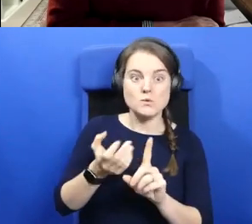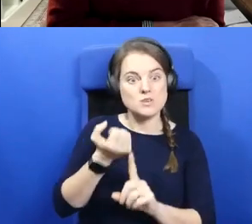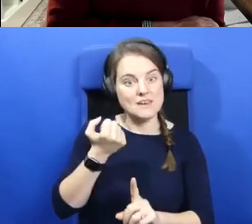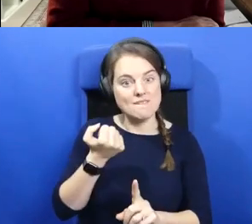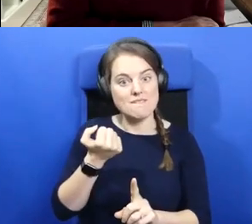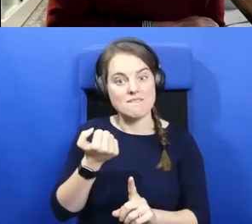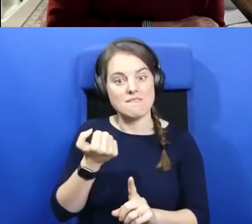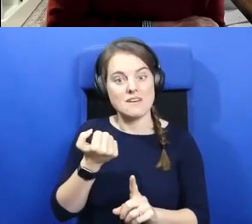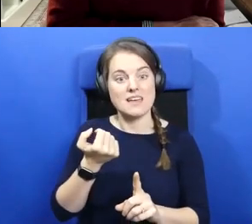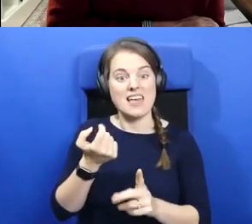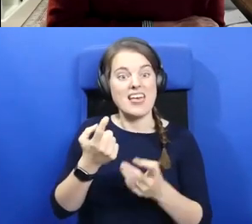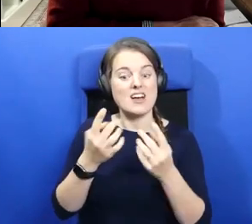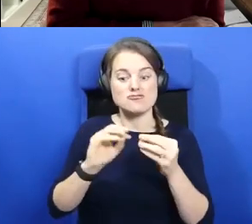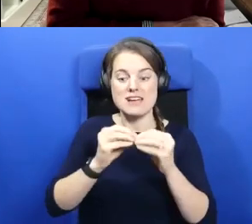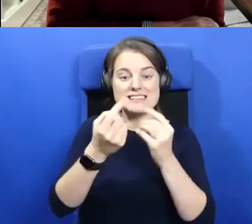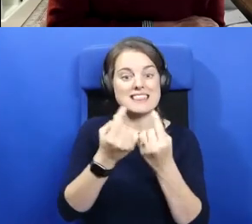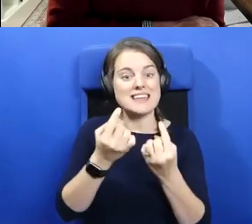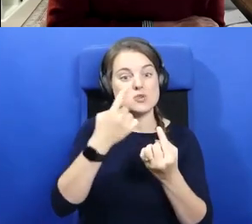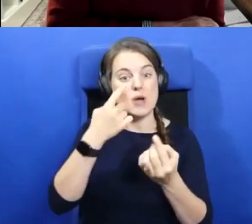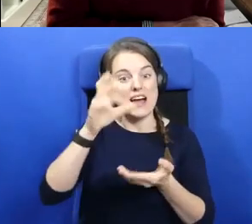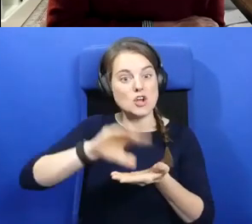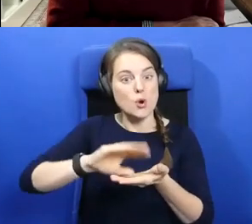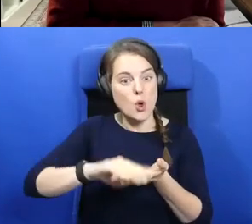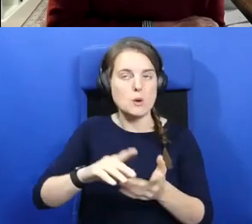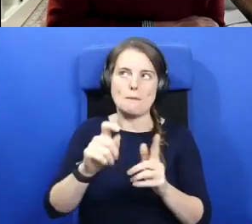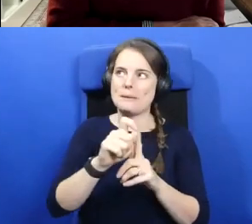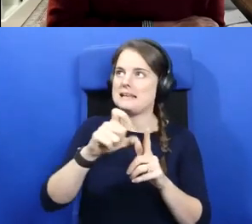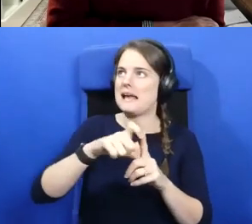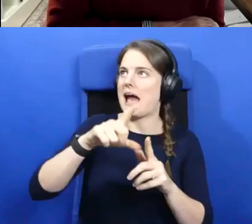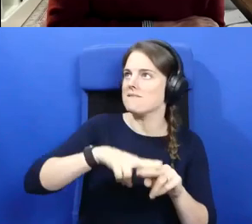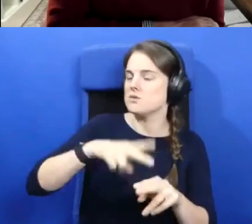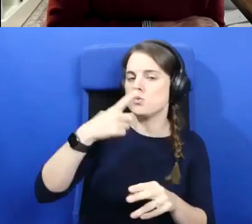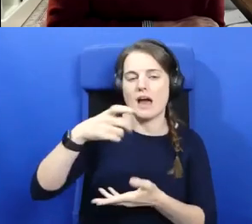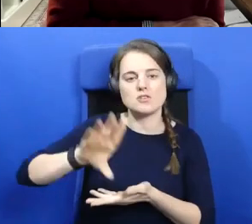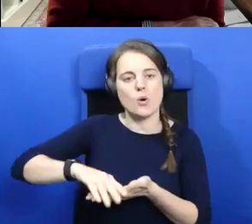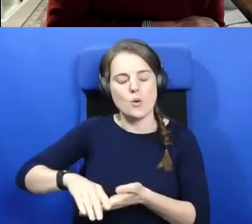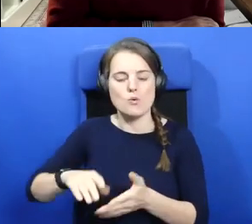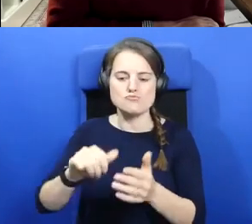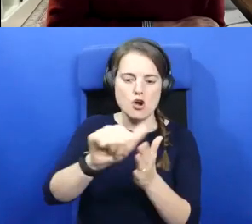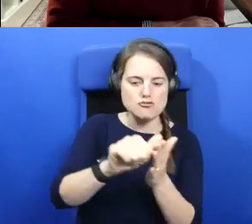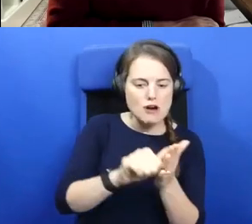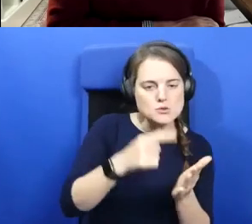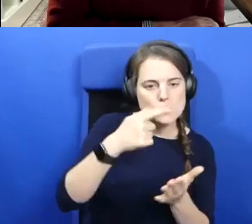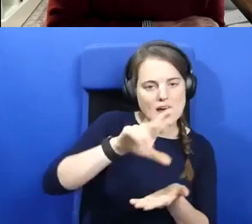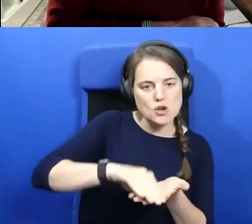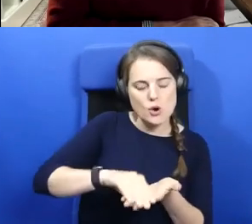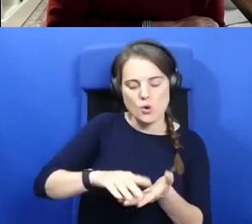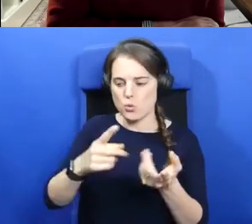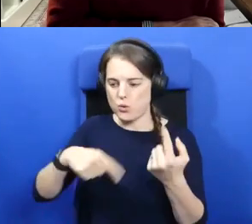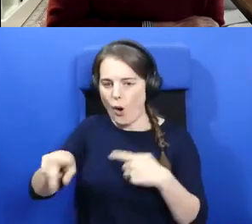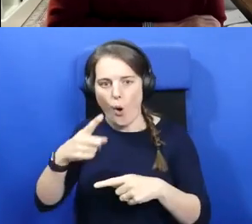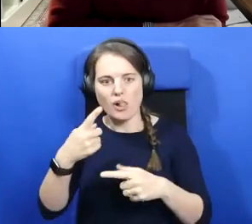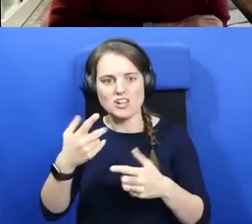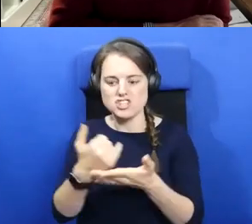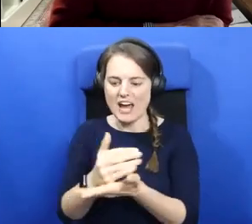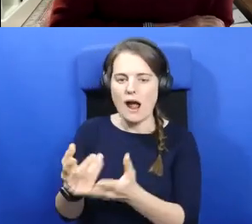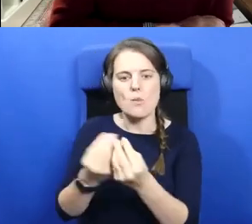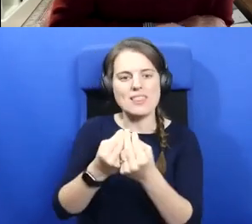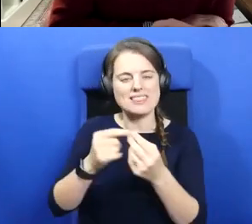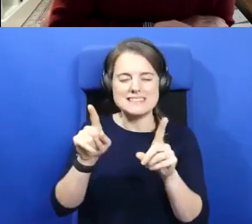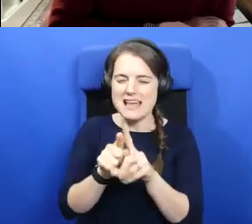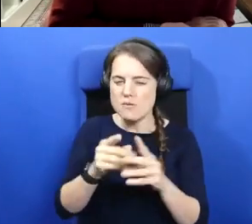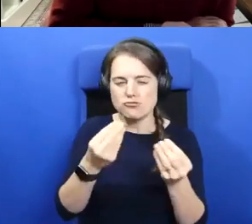that they can download, the PDFs, they can download up programs and bring them together that they can work from the same resources and then come up with their own ideas.